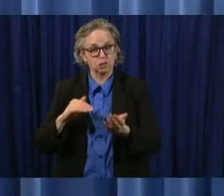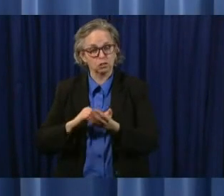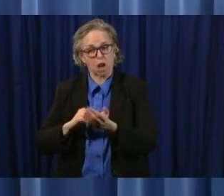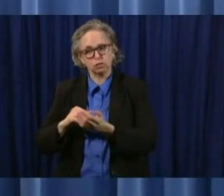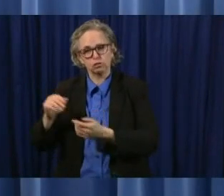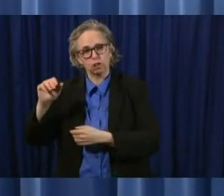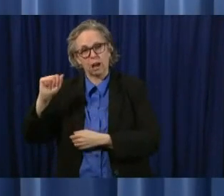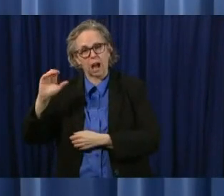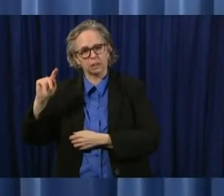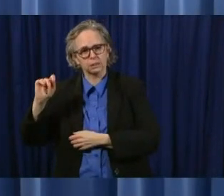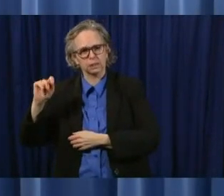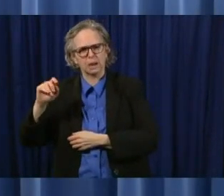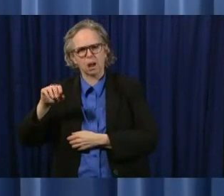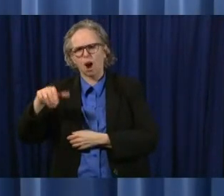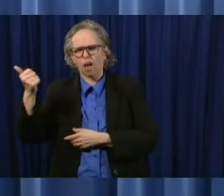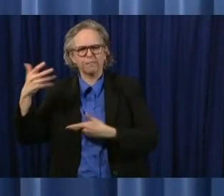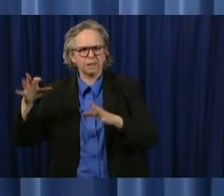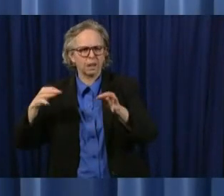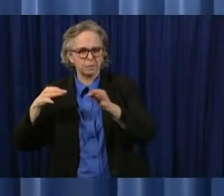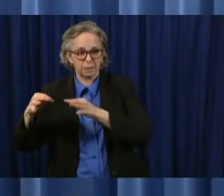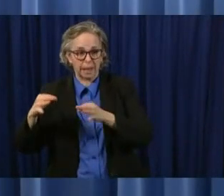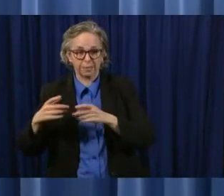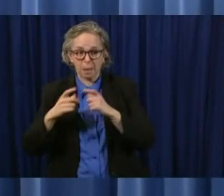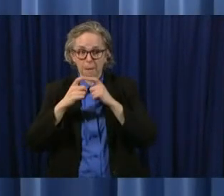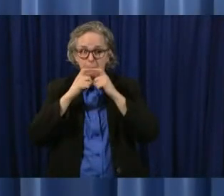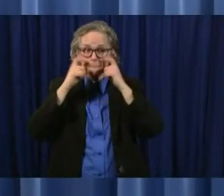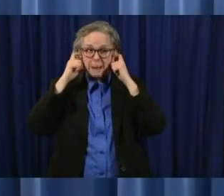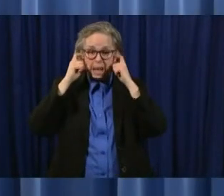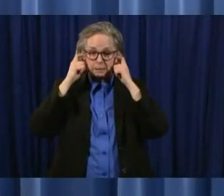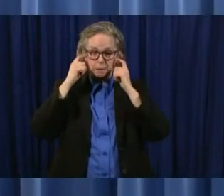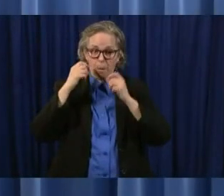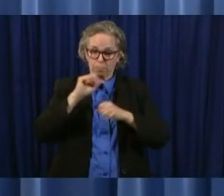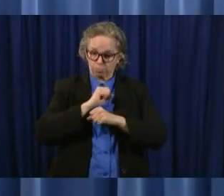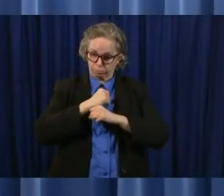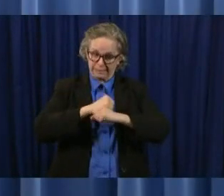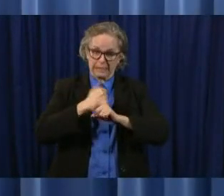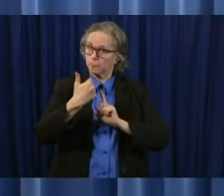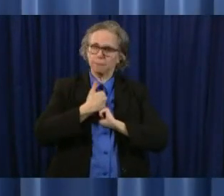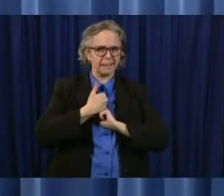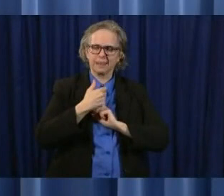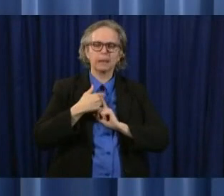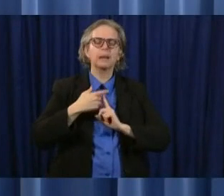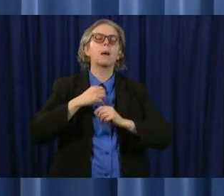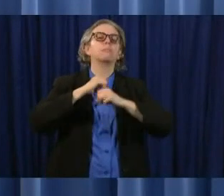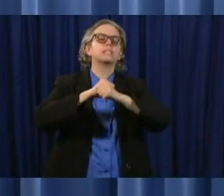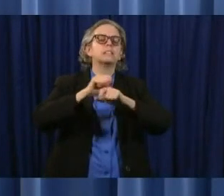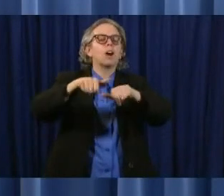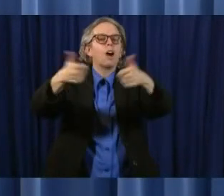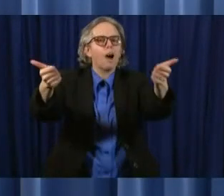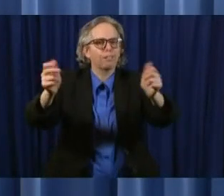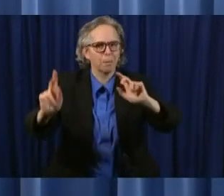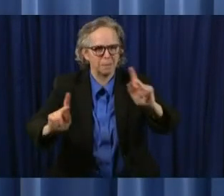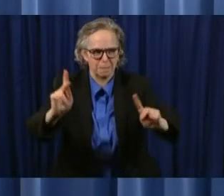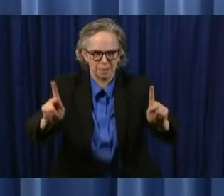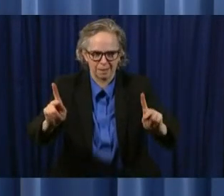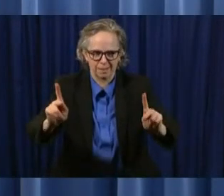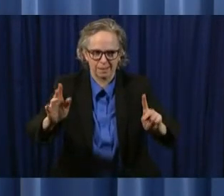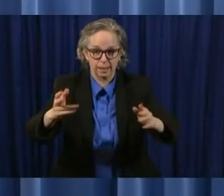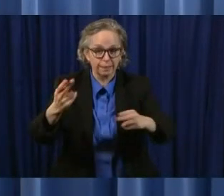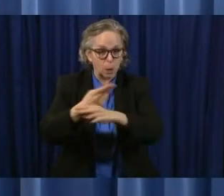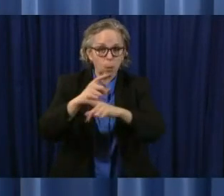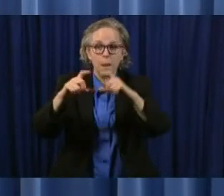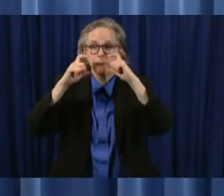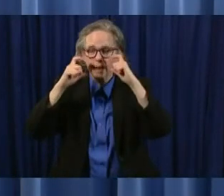mask is not really so much to protect you but is to protect others and then of course if everybody's wearing the mask then everyone is in fact